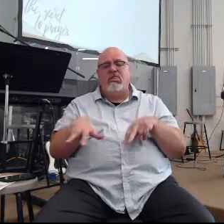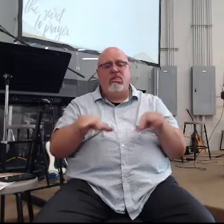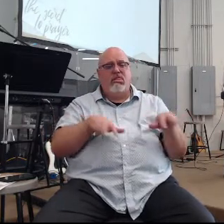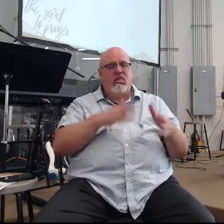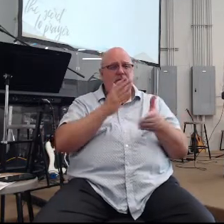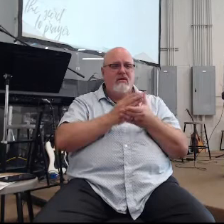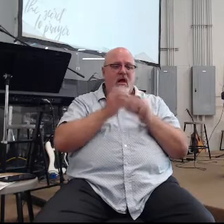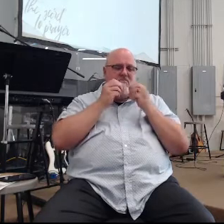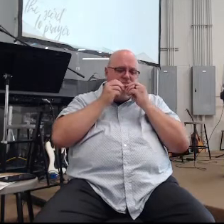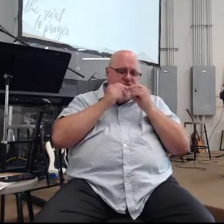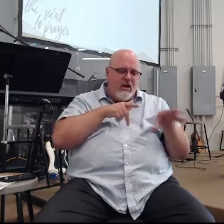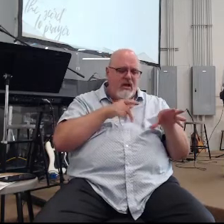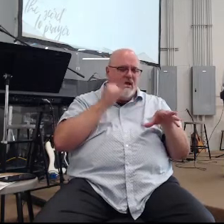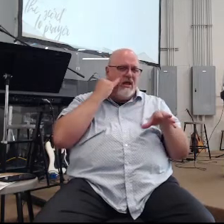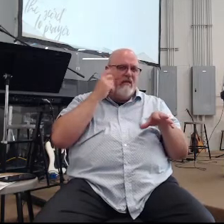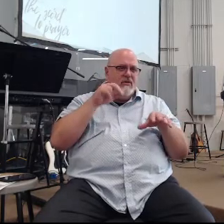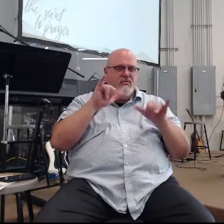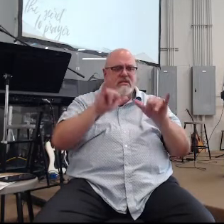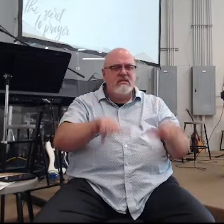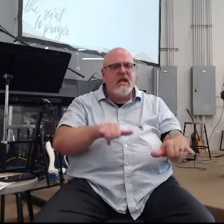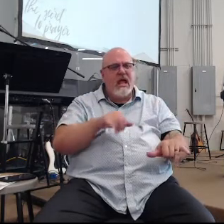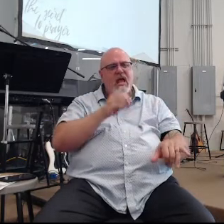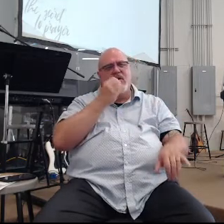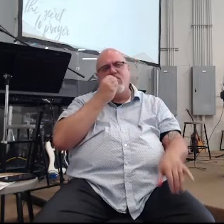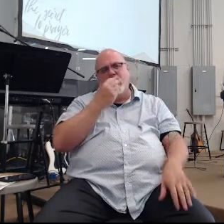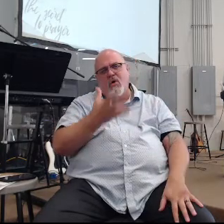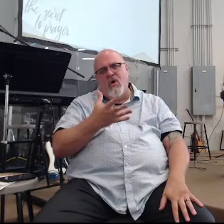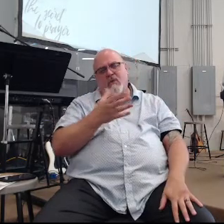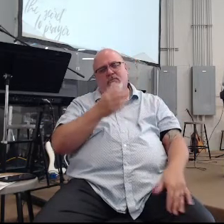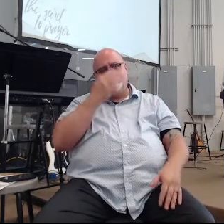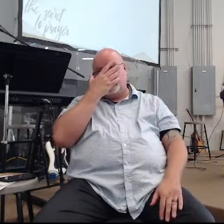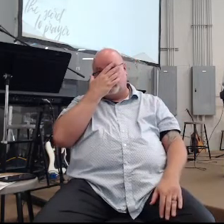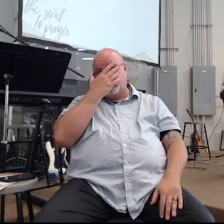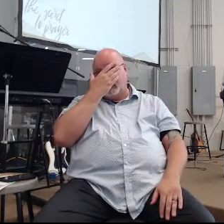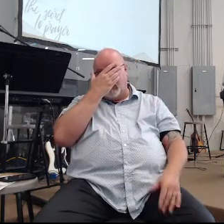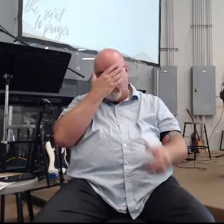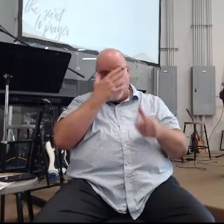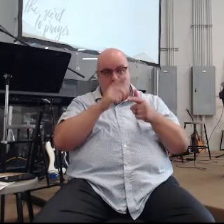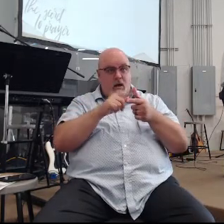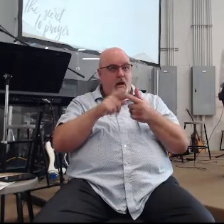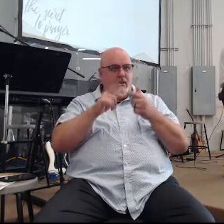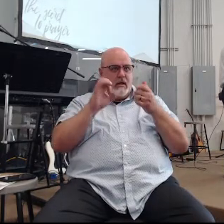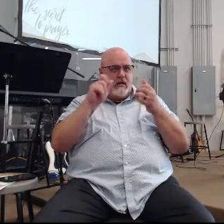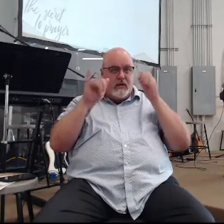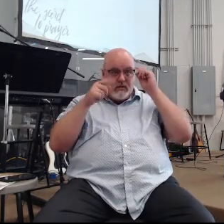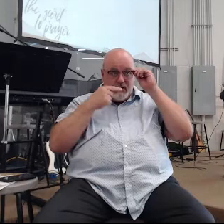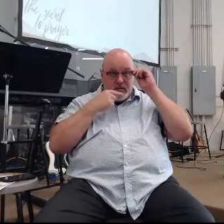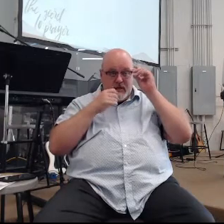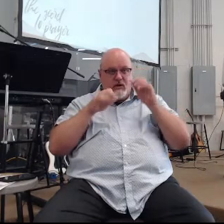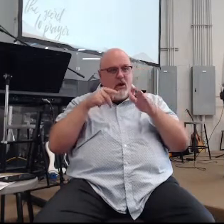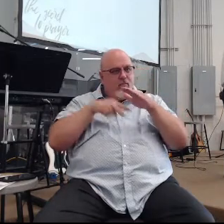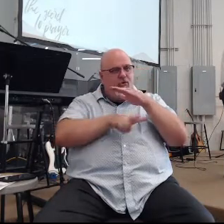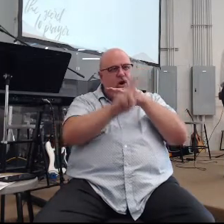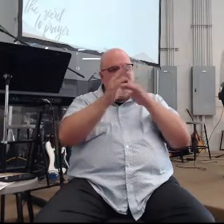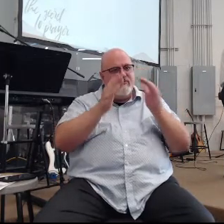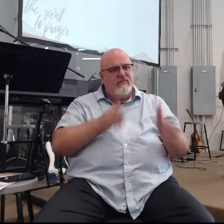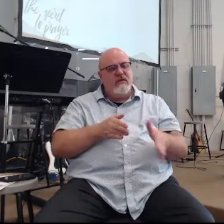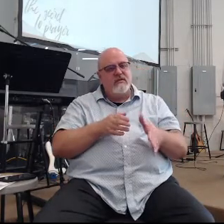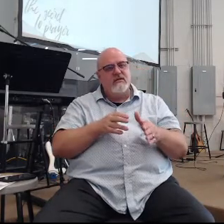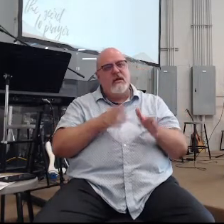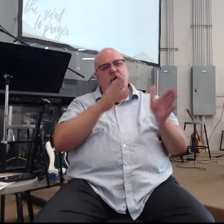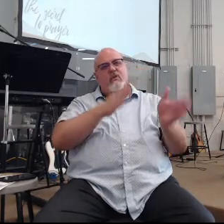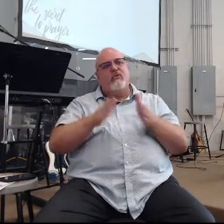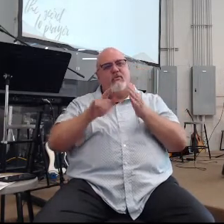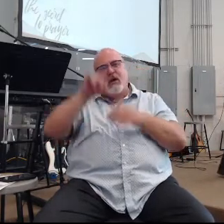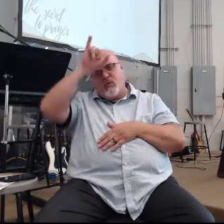spit you out of my mouth if you stay lukewarm let's keep going then Elijah said to the prophets of Baal choose for yourselves one bull and prepare it